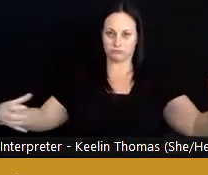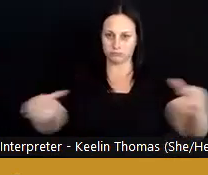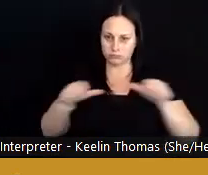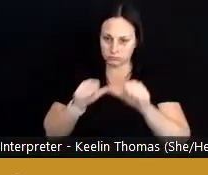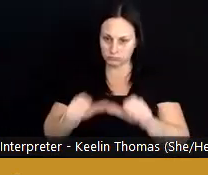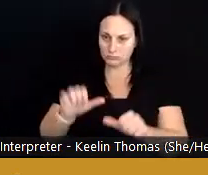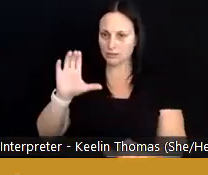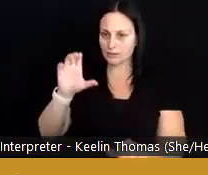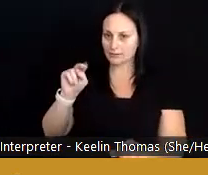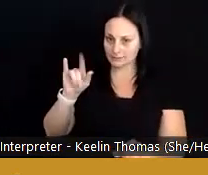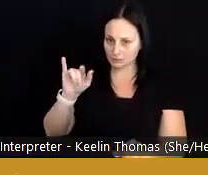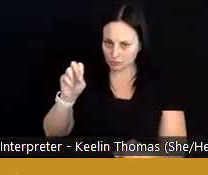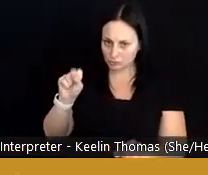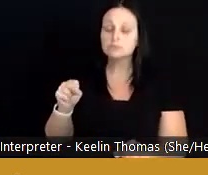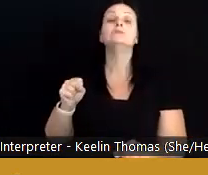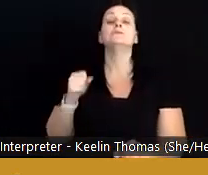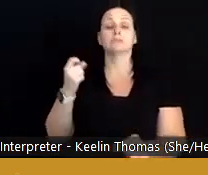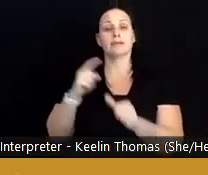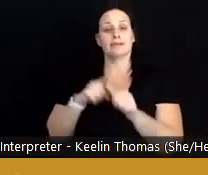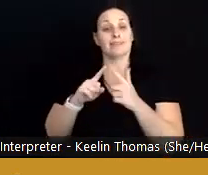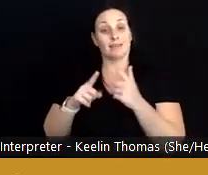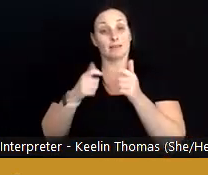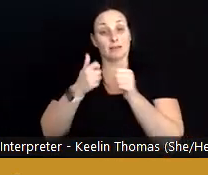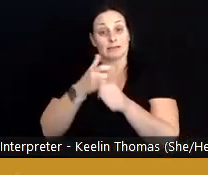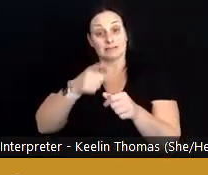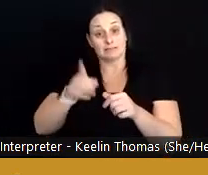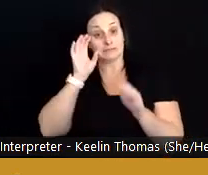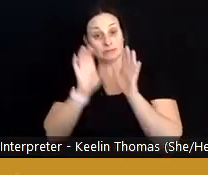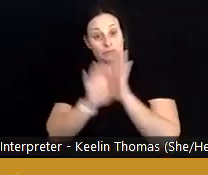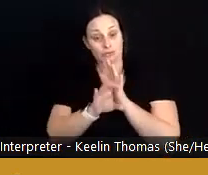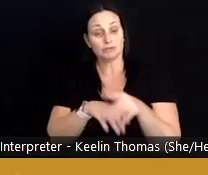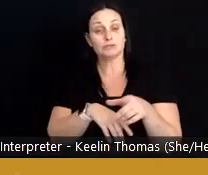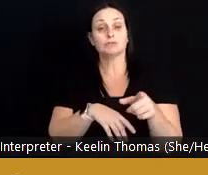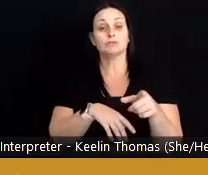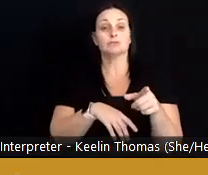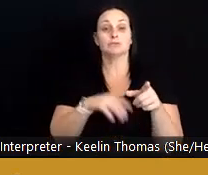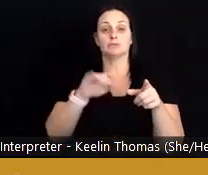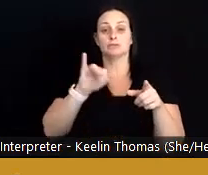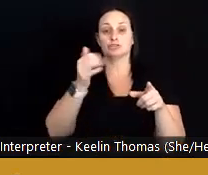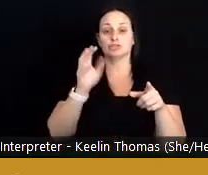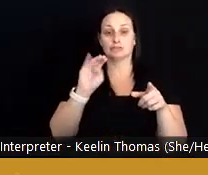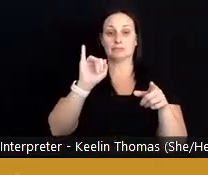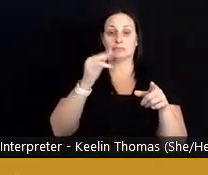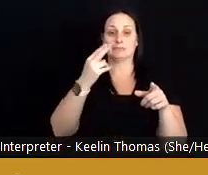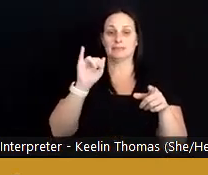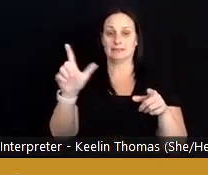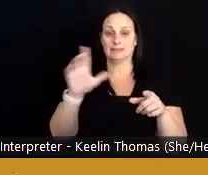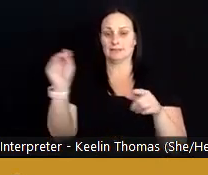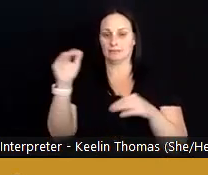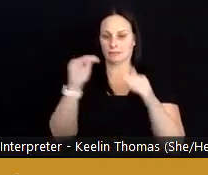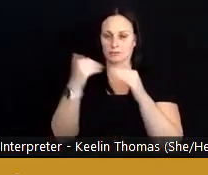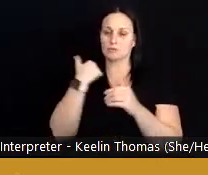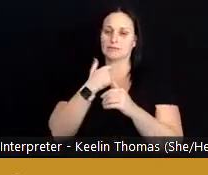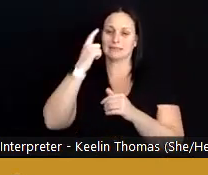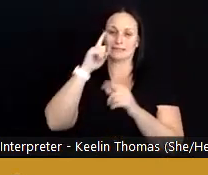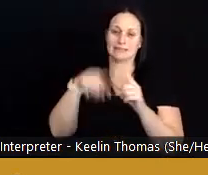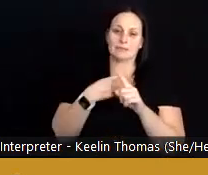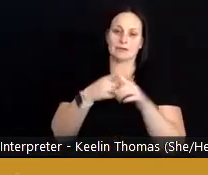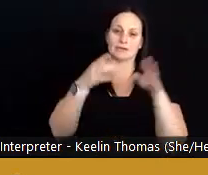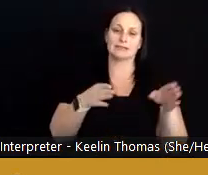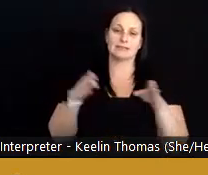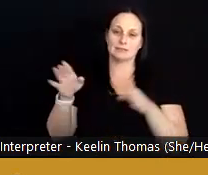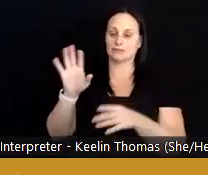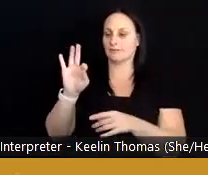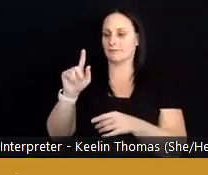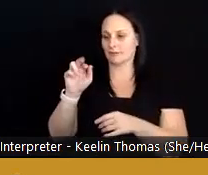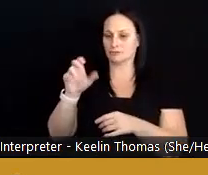we would, according to this diagram by Jim Hill and colleagues, we need to, of course, think about individual factors that